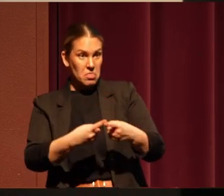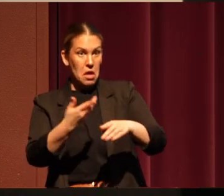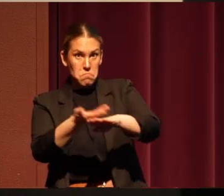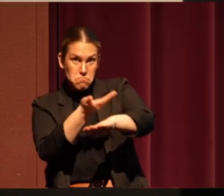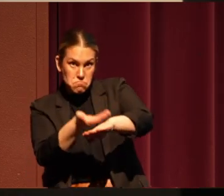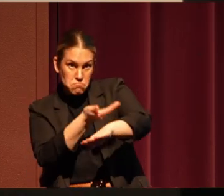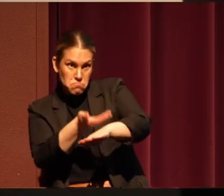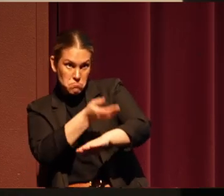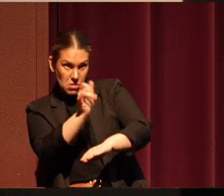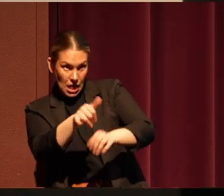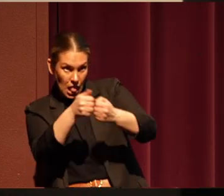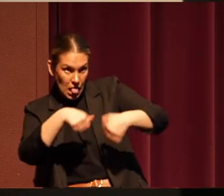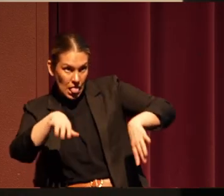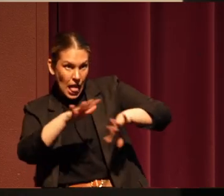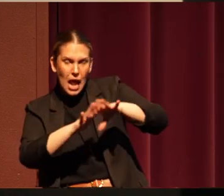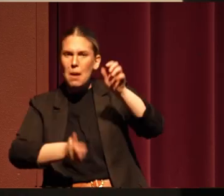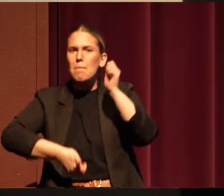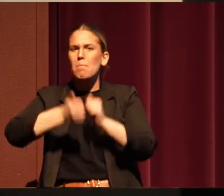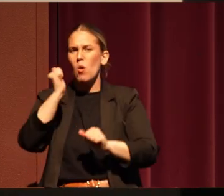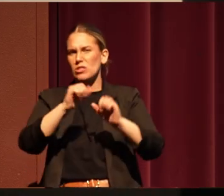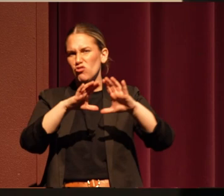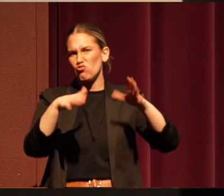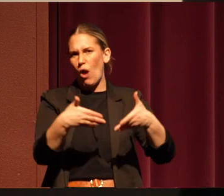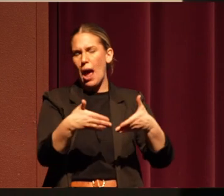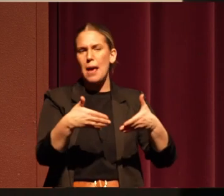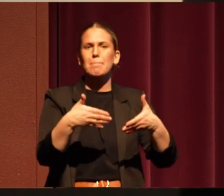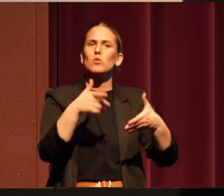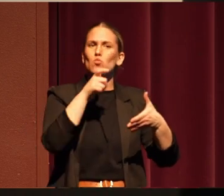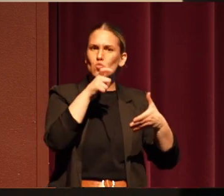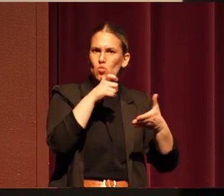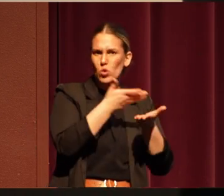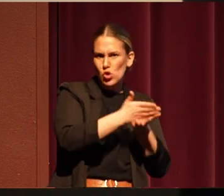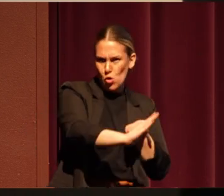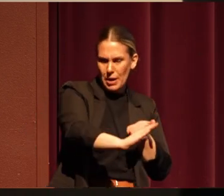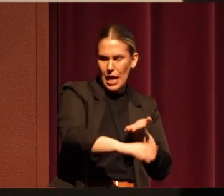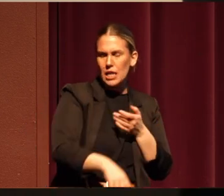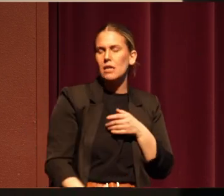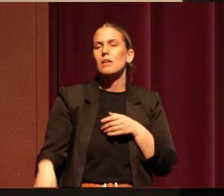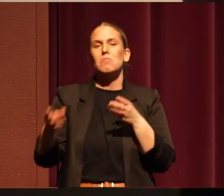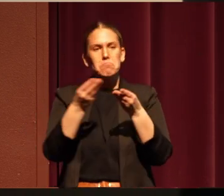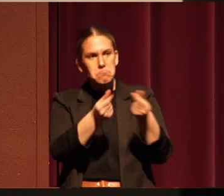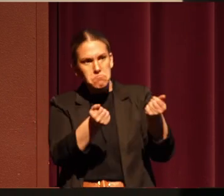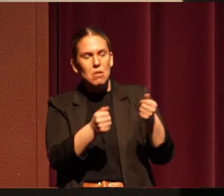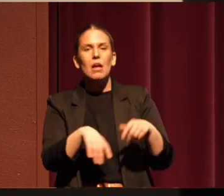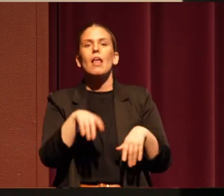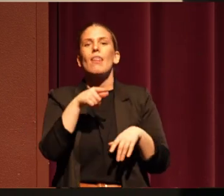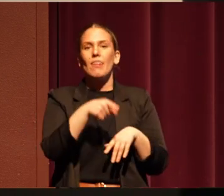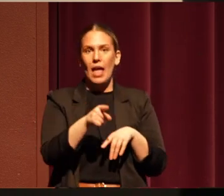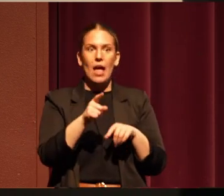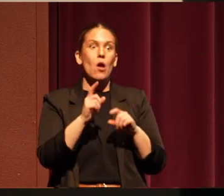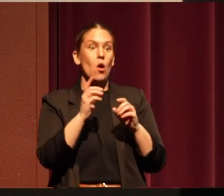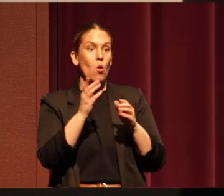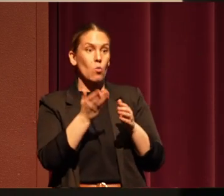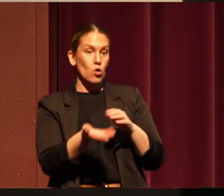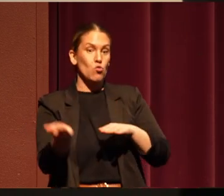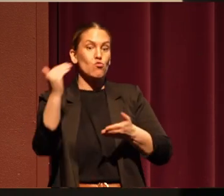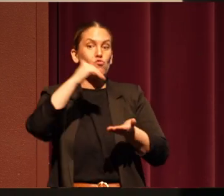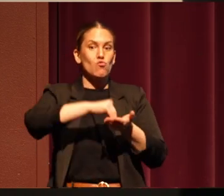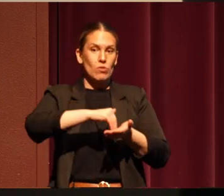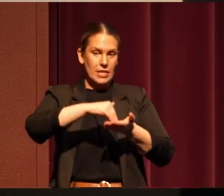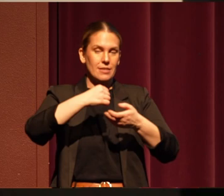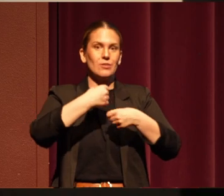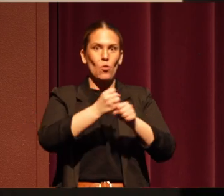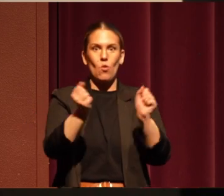for the majority of tribes who were terminated, they were restored with their land base. The tribes in